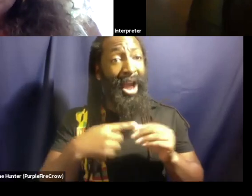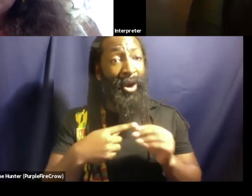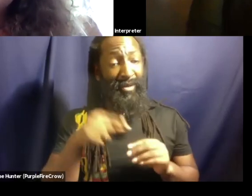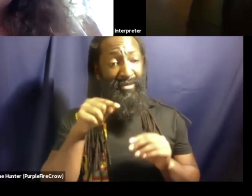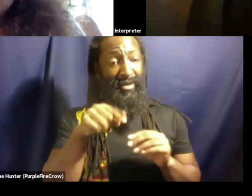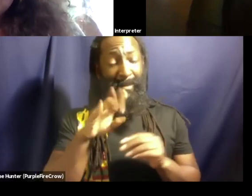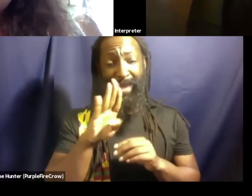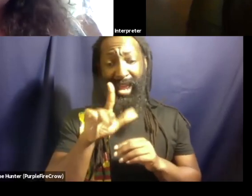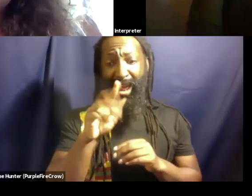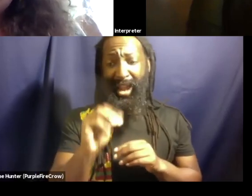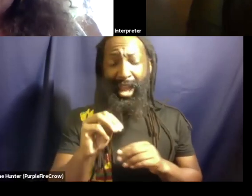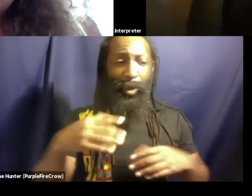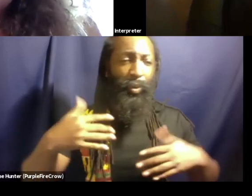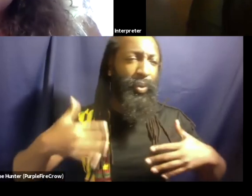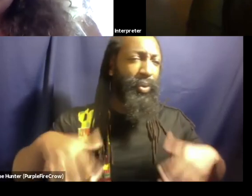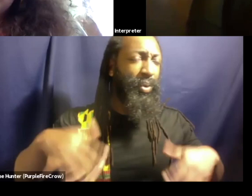that